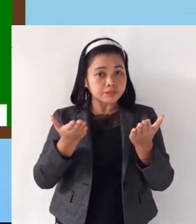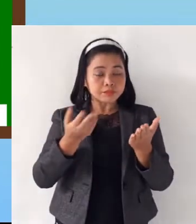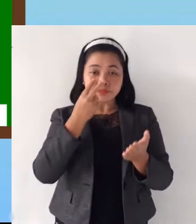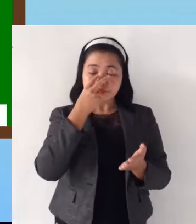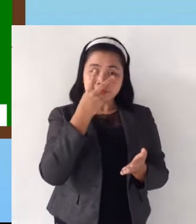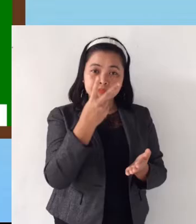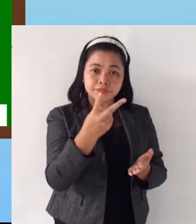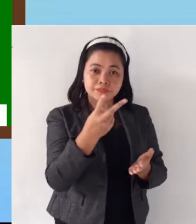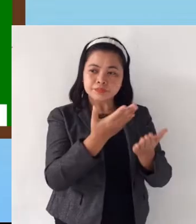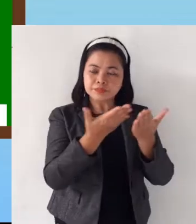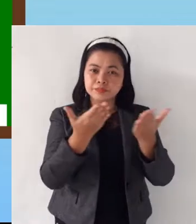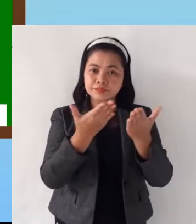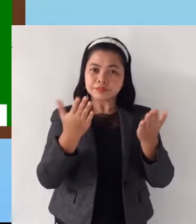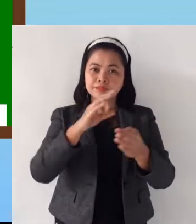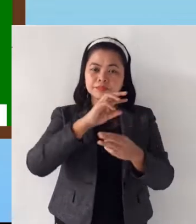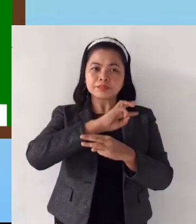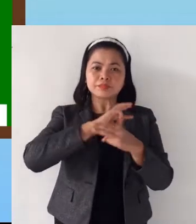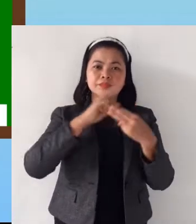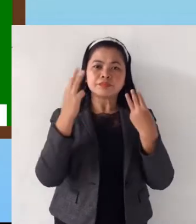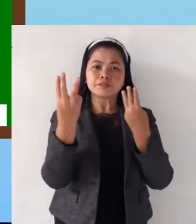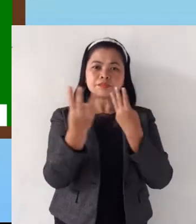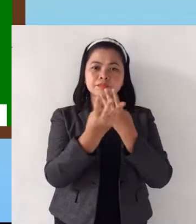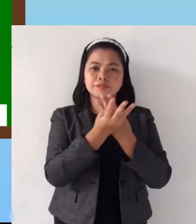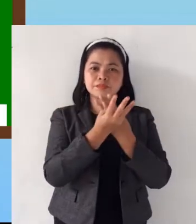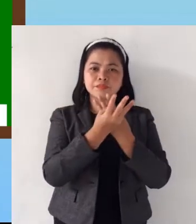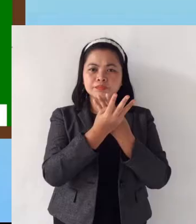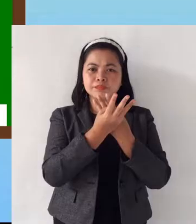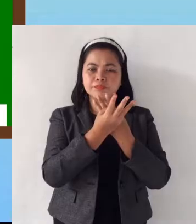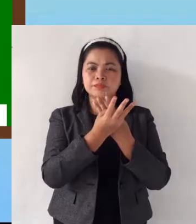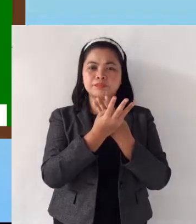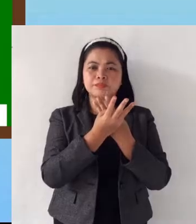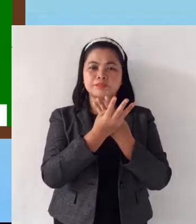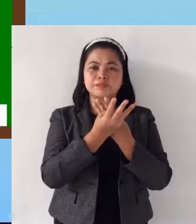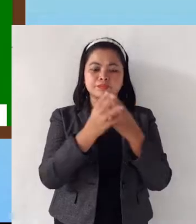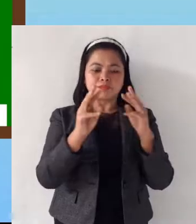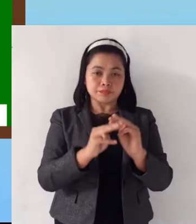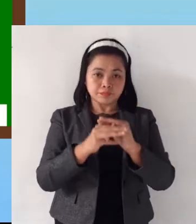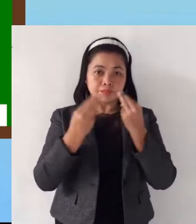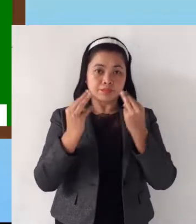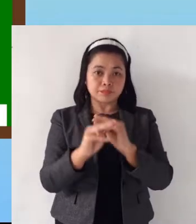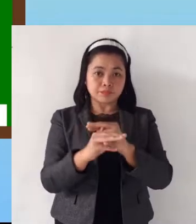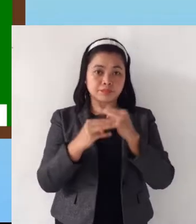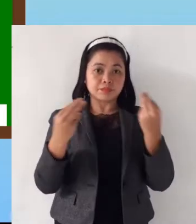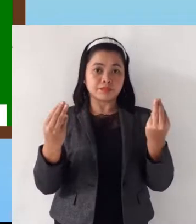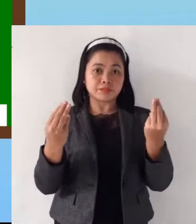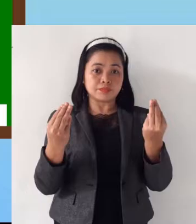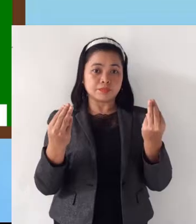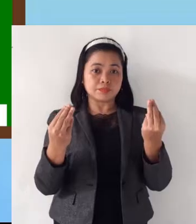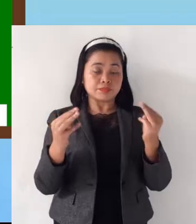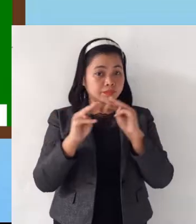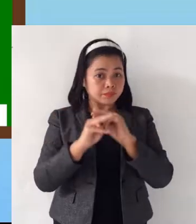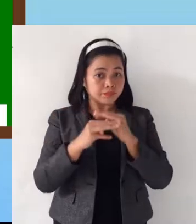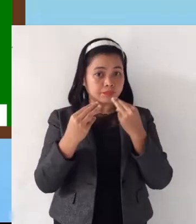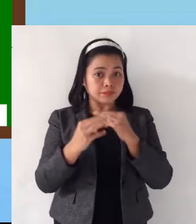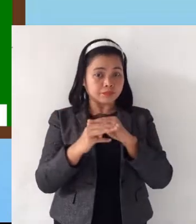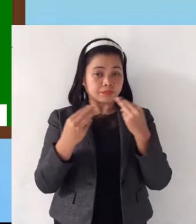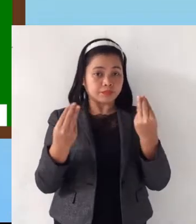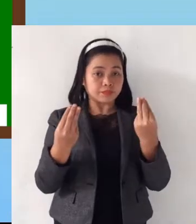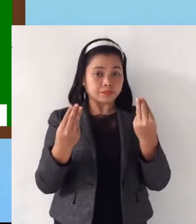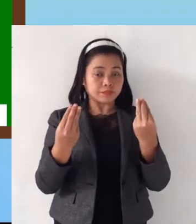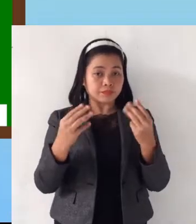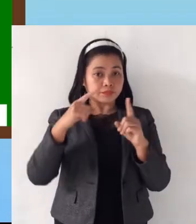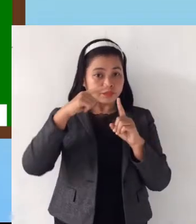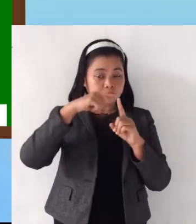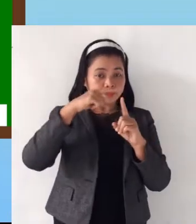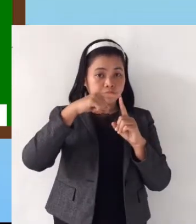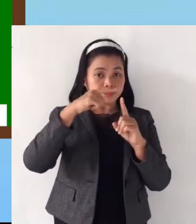there the whole content of this module. Wherein, the module is divided into